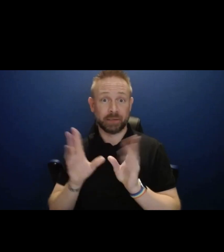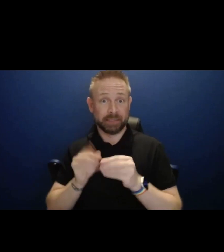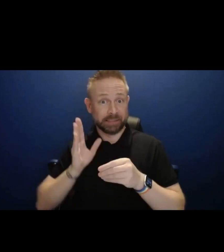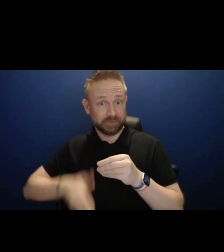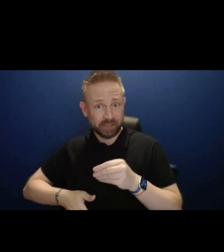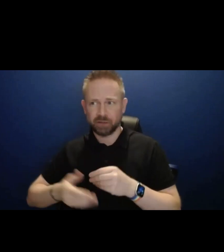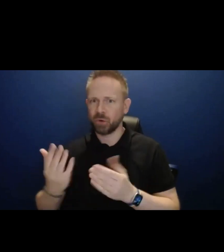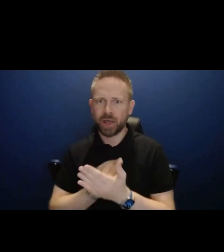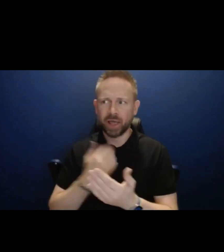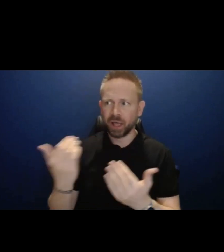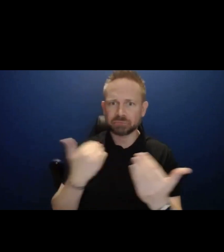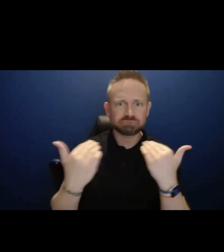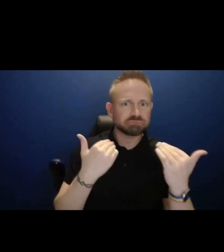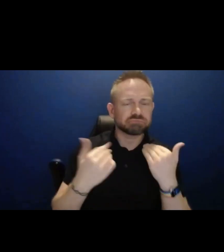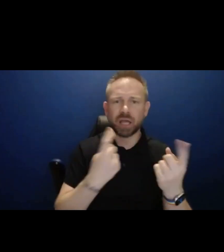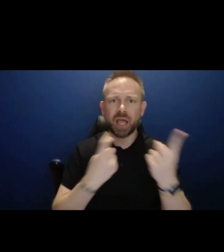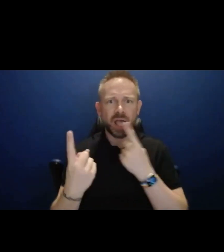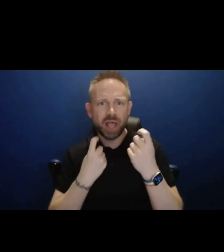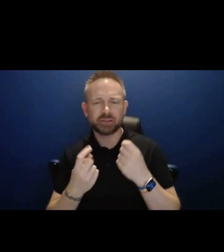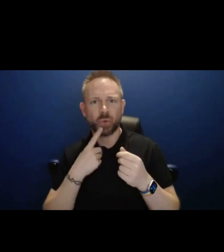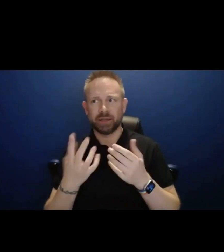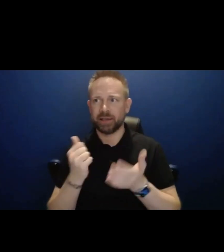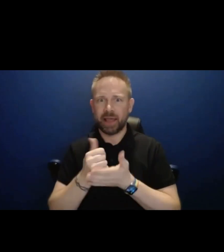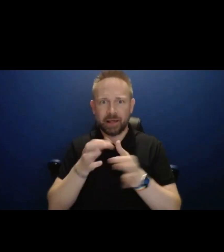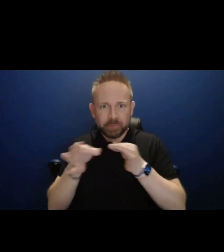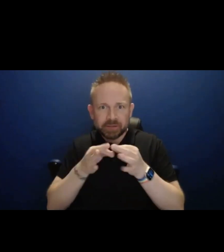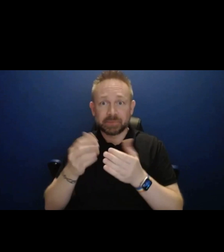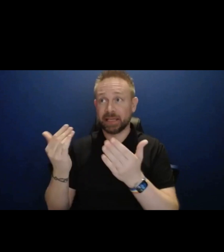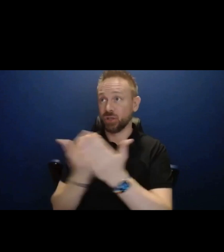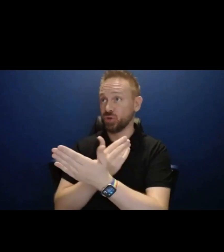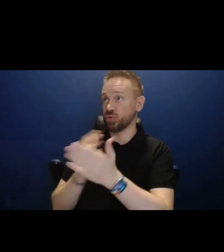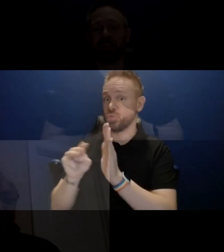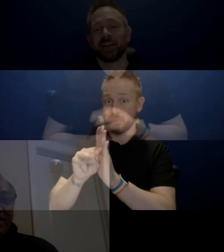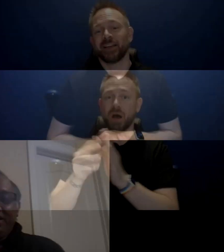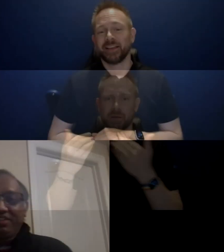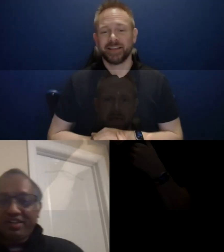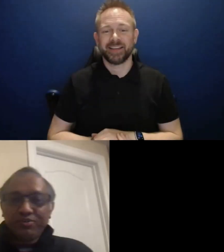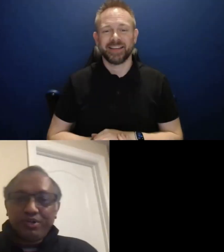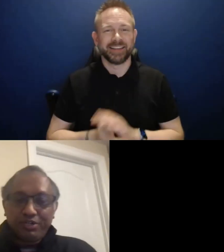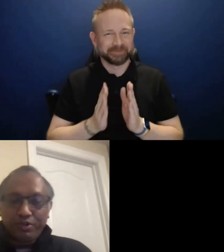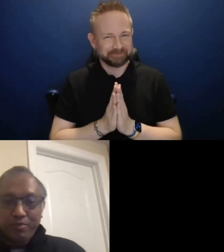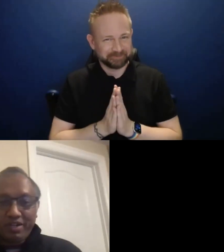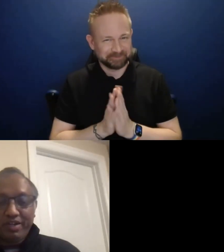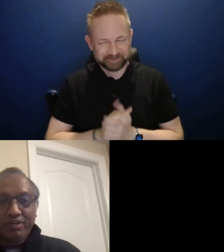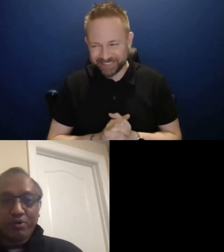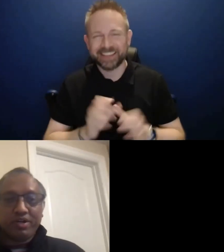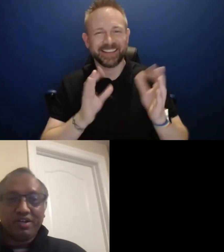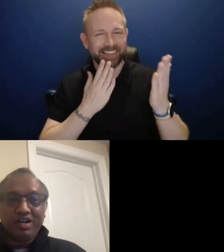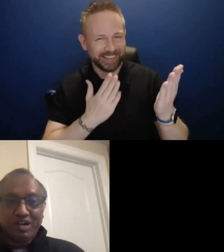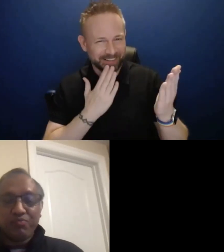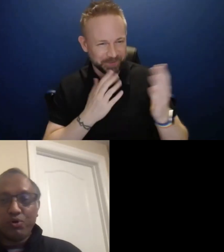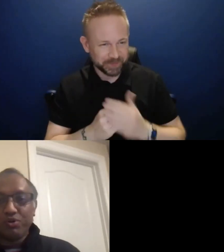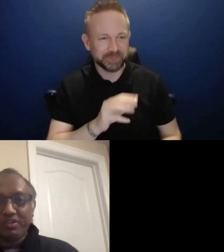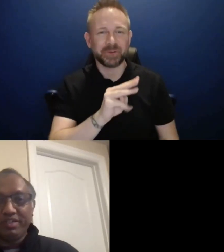see the, the opportunity that lies within this new structure. Kamal, that's good to you. Thank you Todd, Mike and everyone